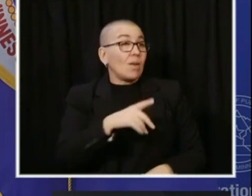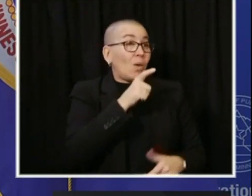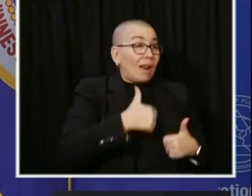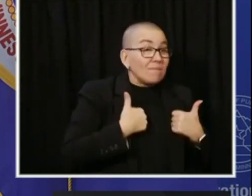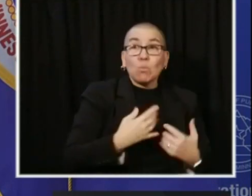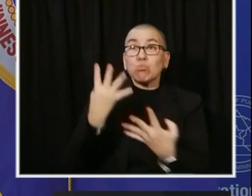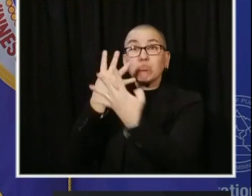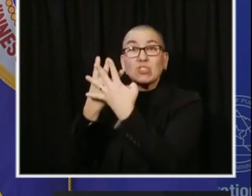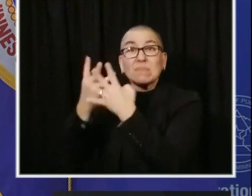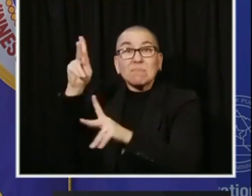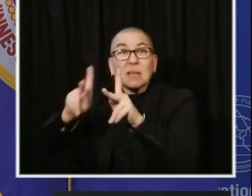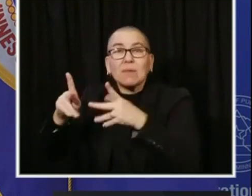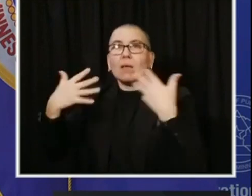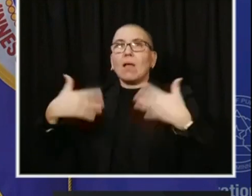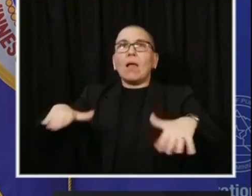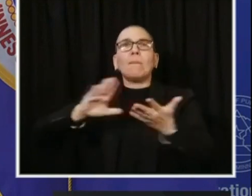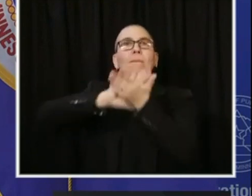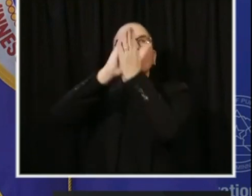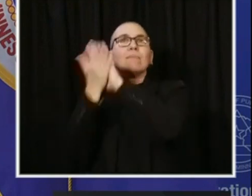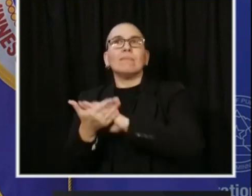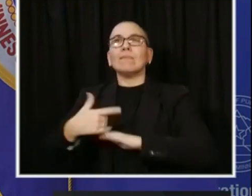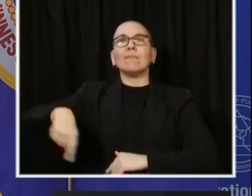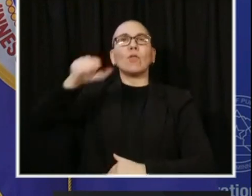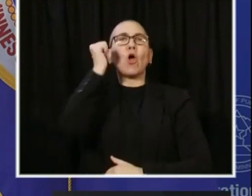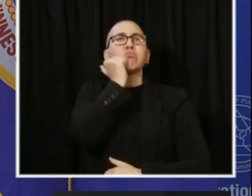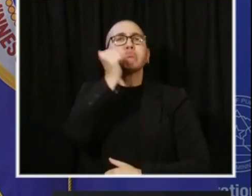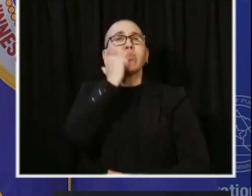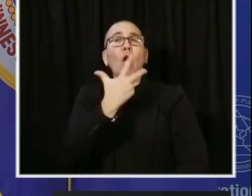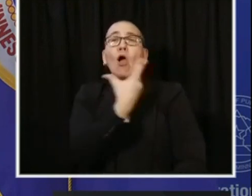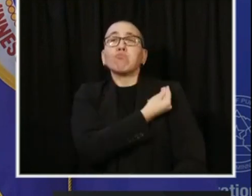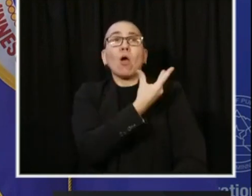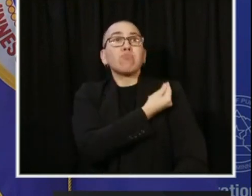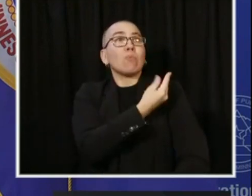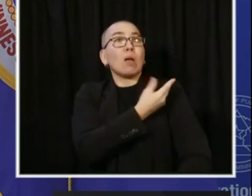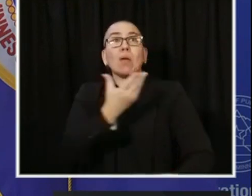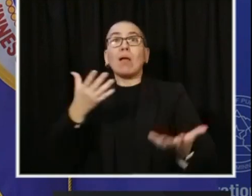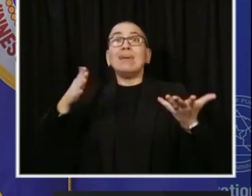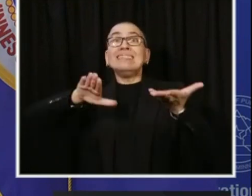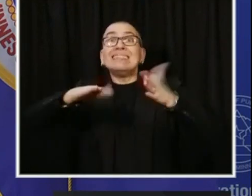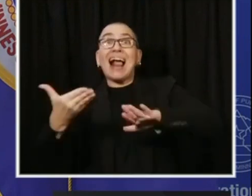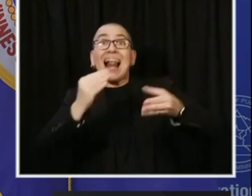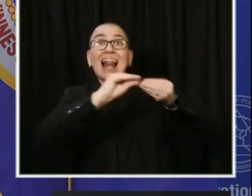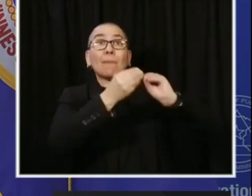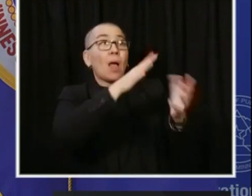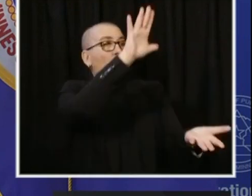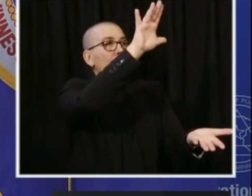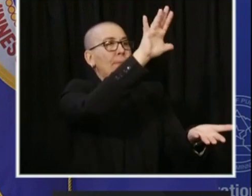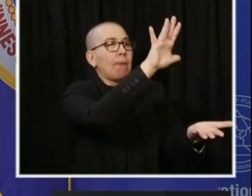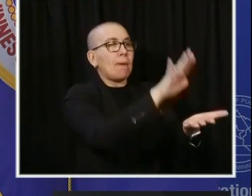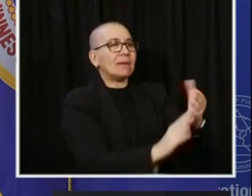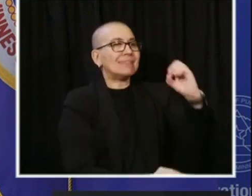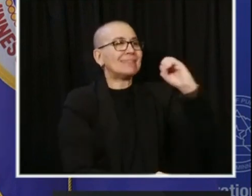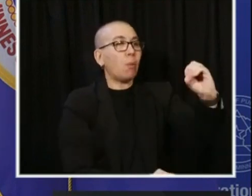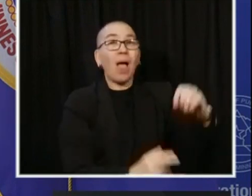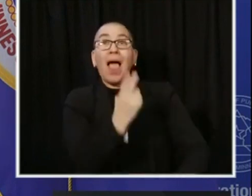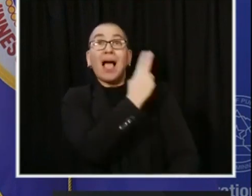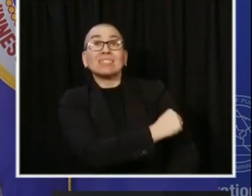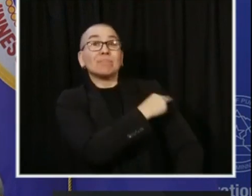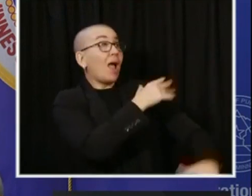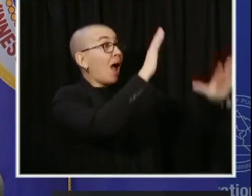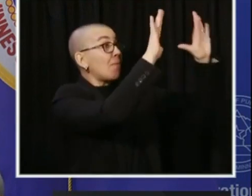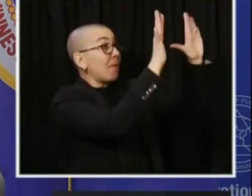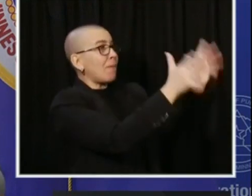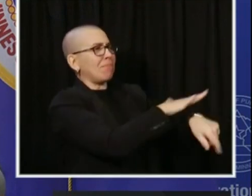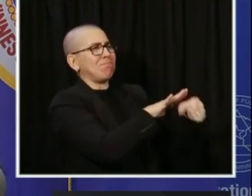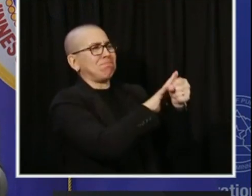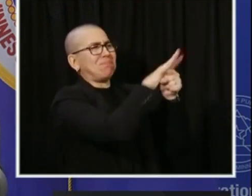slow the spread of this, but the dire situation of deaths and hospitalizations are going to be reduced relatively quickly. And the way we help them is